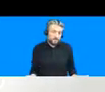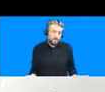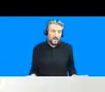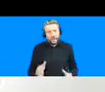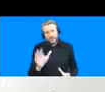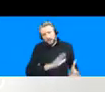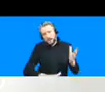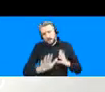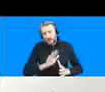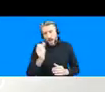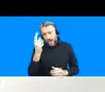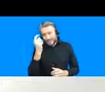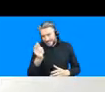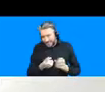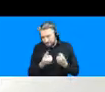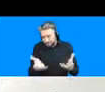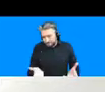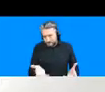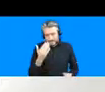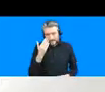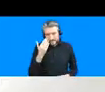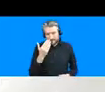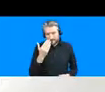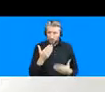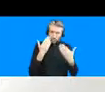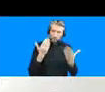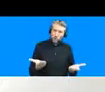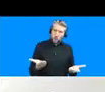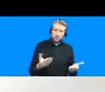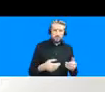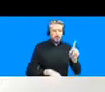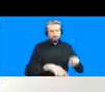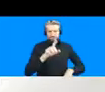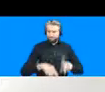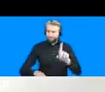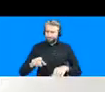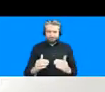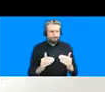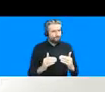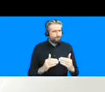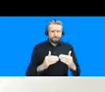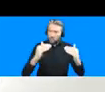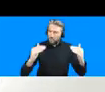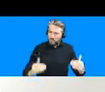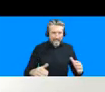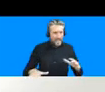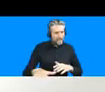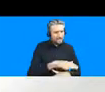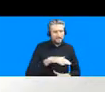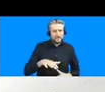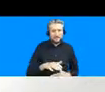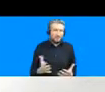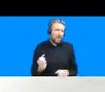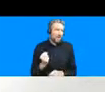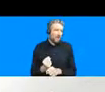give you an idea of the degree of unevenness that has been reported by the sindh government in in terms of uh the cases reported so